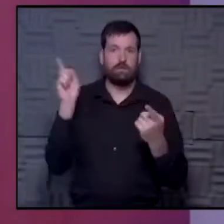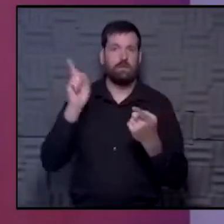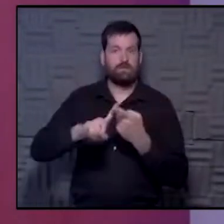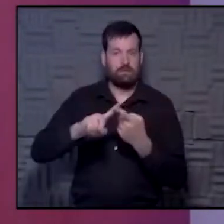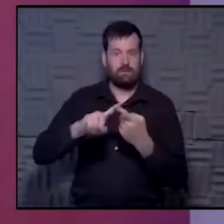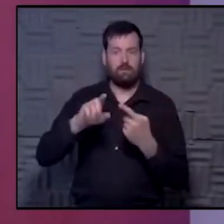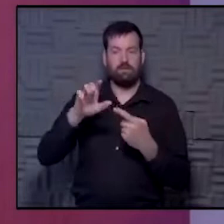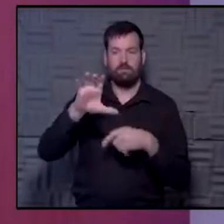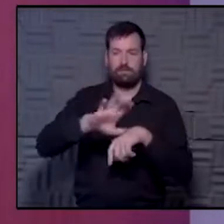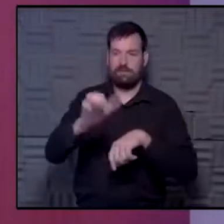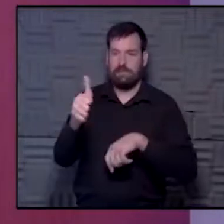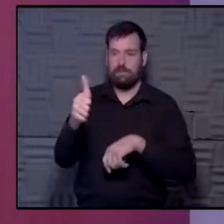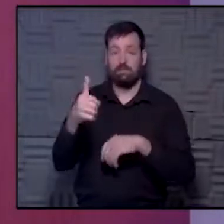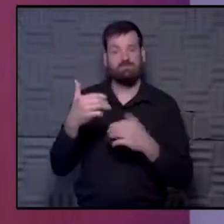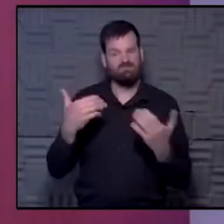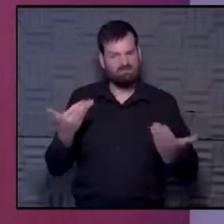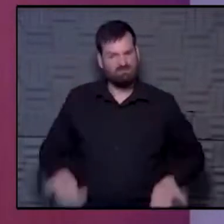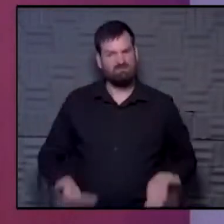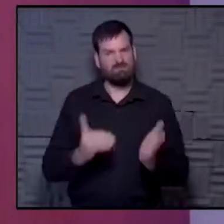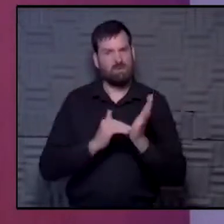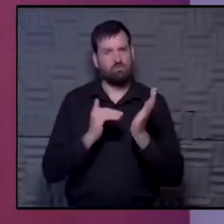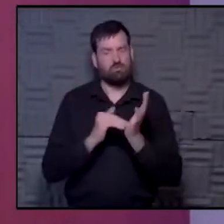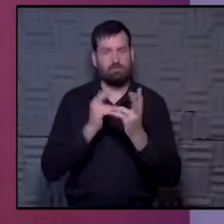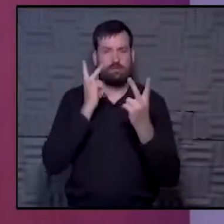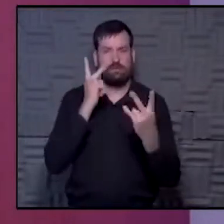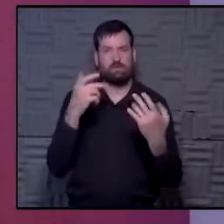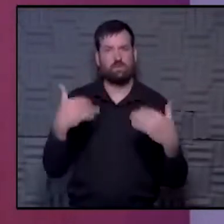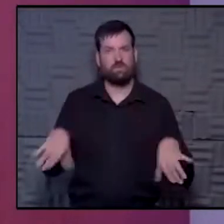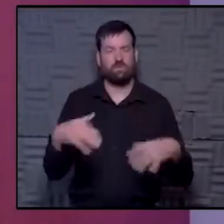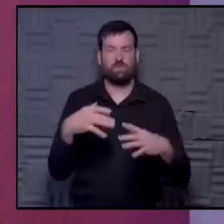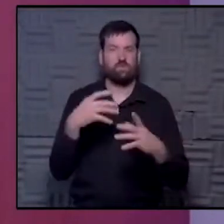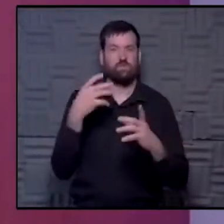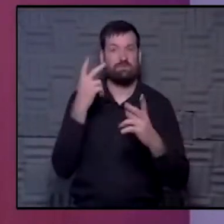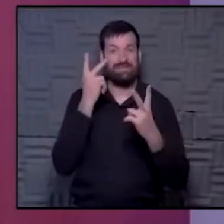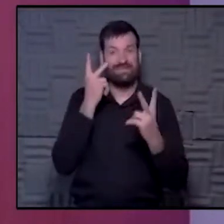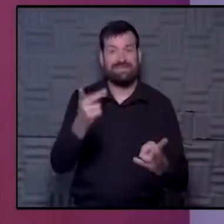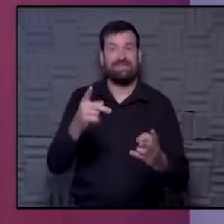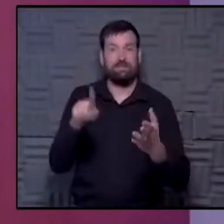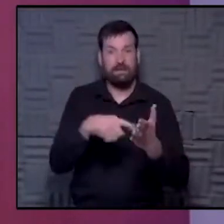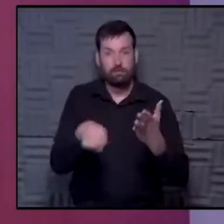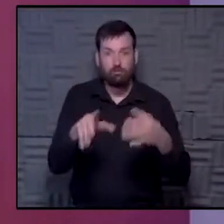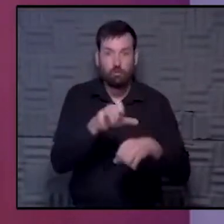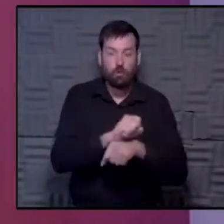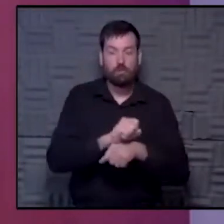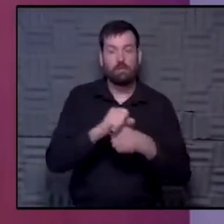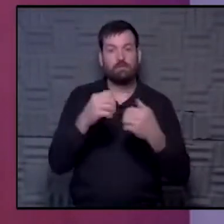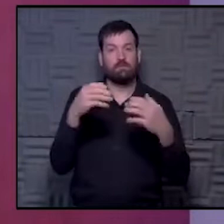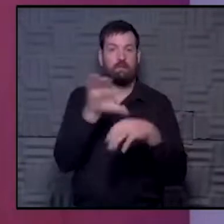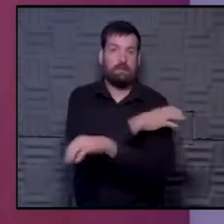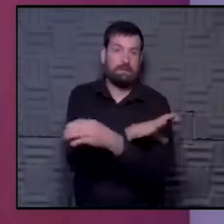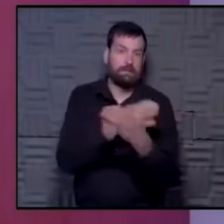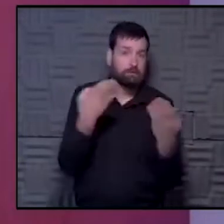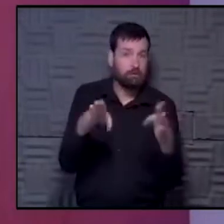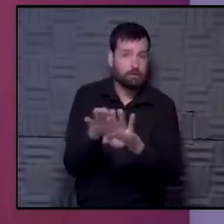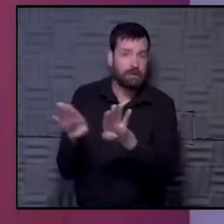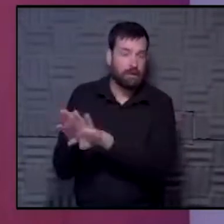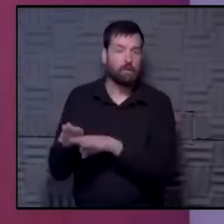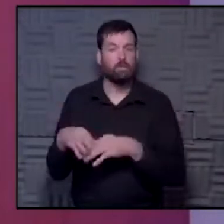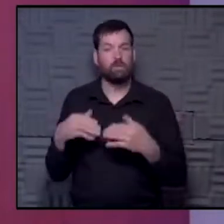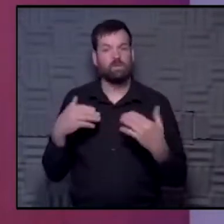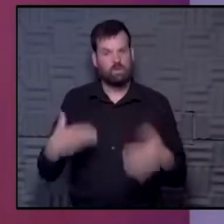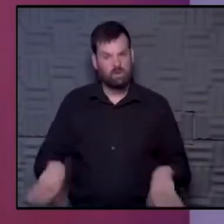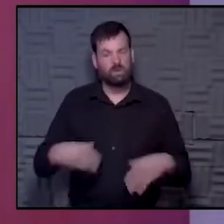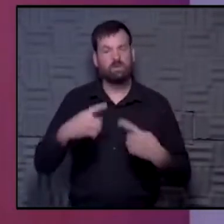as a physician, I think we all saw how COVID impacted clinic shutdowns and canceled appointments in 2020, especially when it hit us in